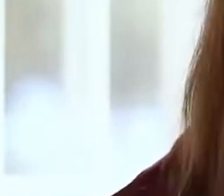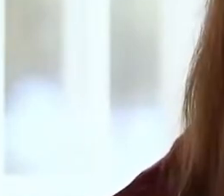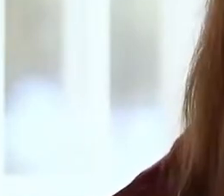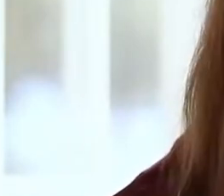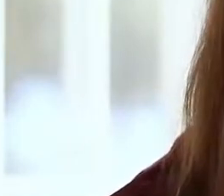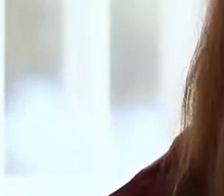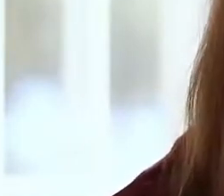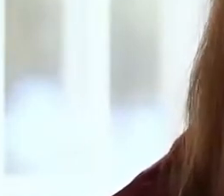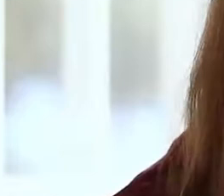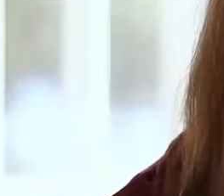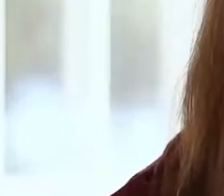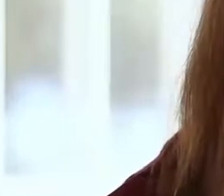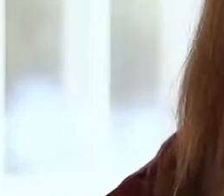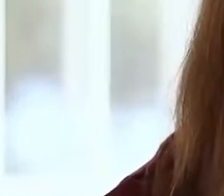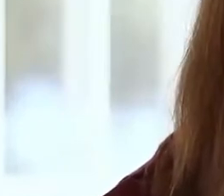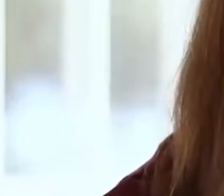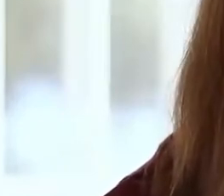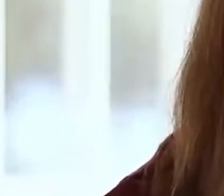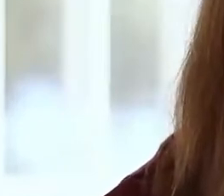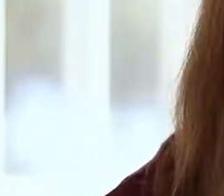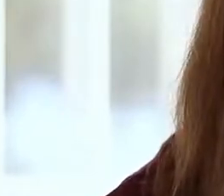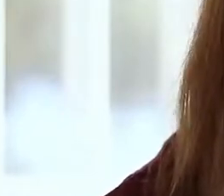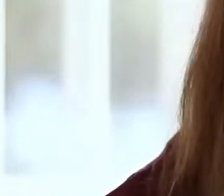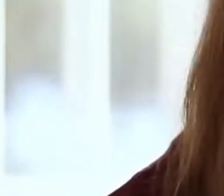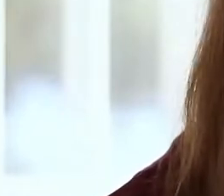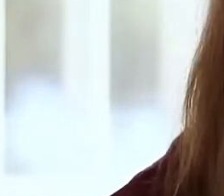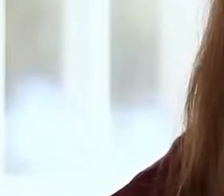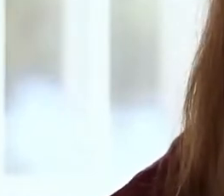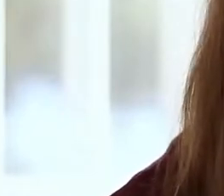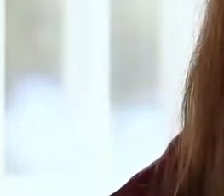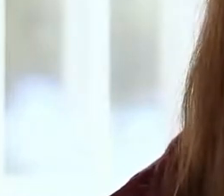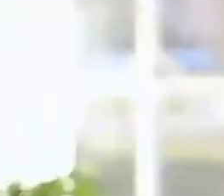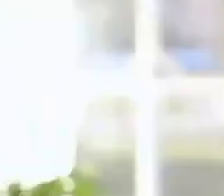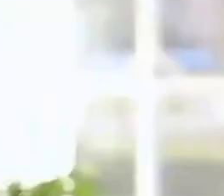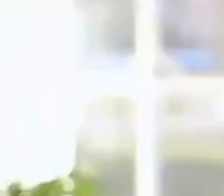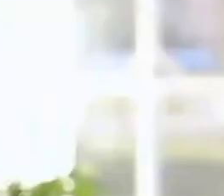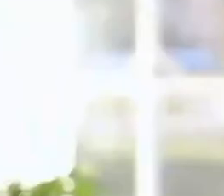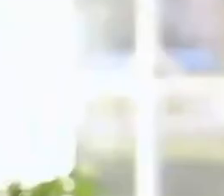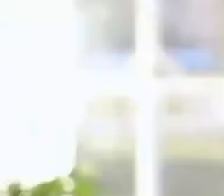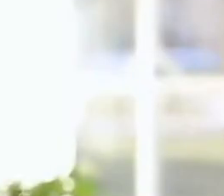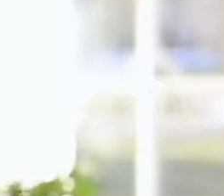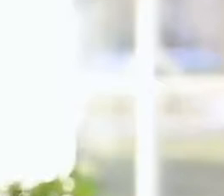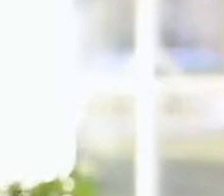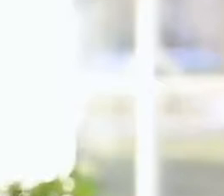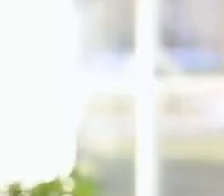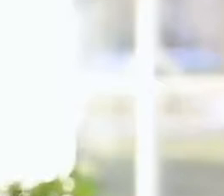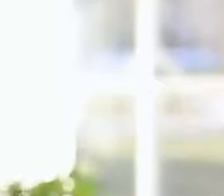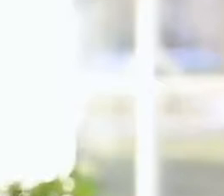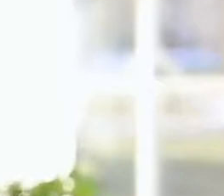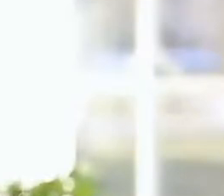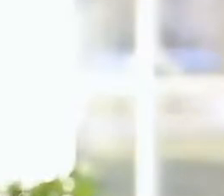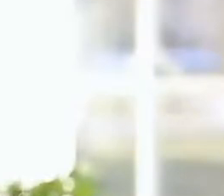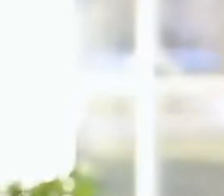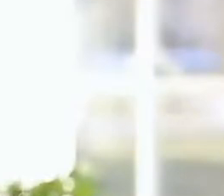against women and girls especially those in public and political life cannot be tolerated online gender-based violence